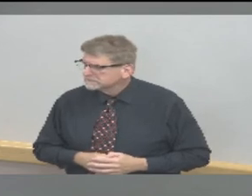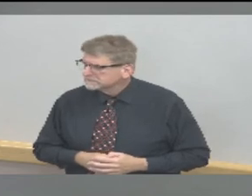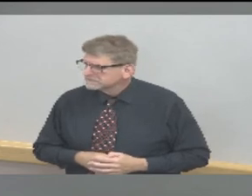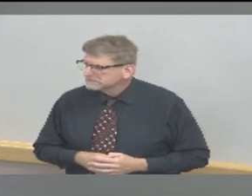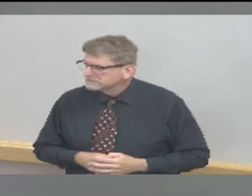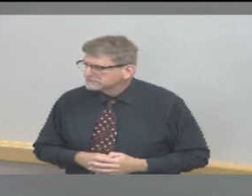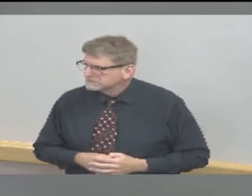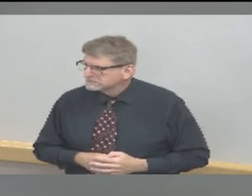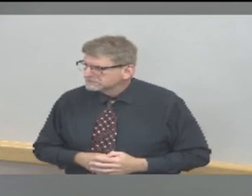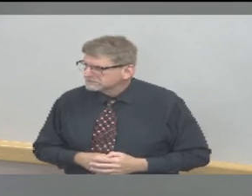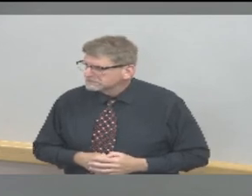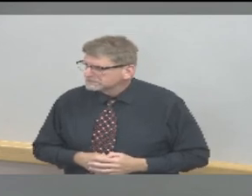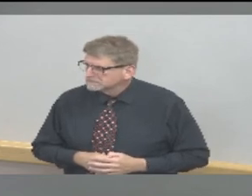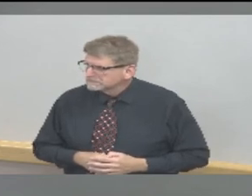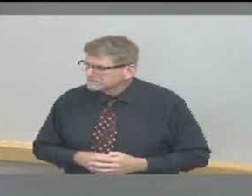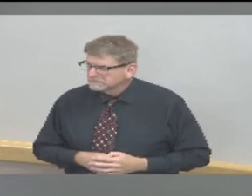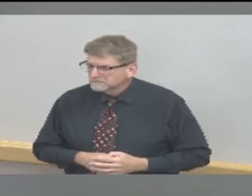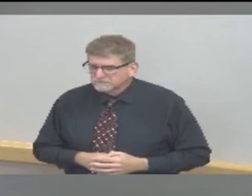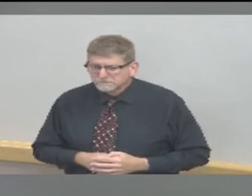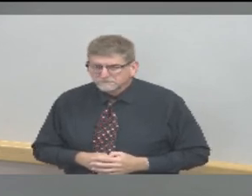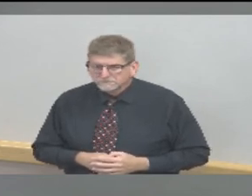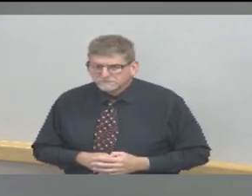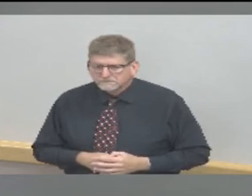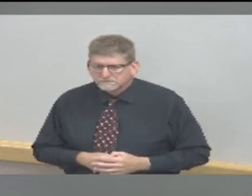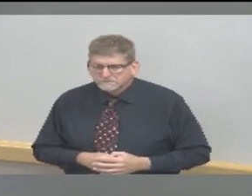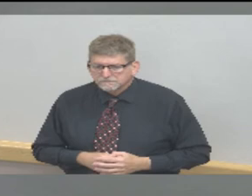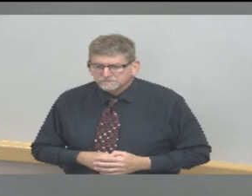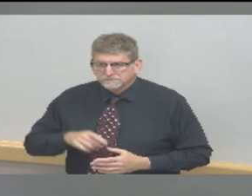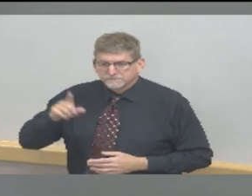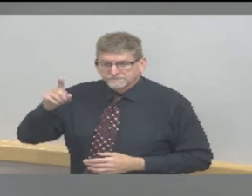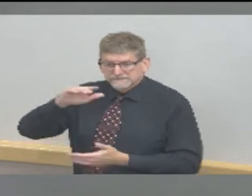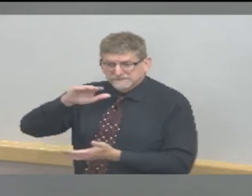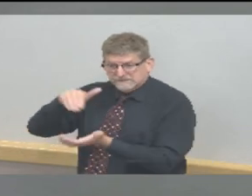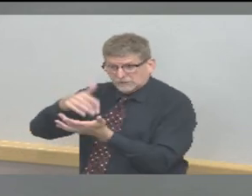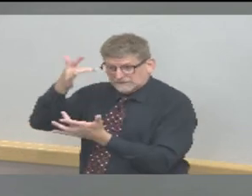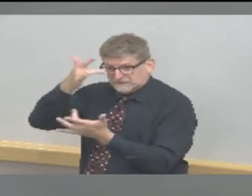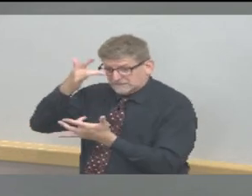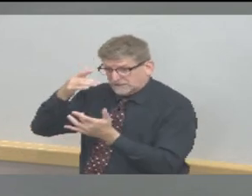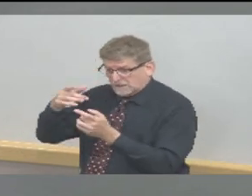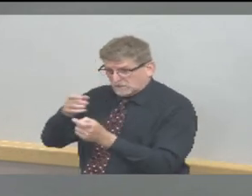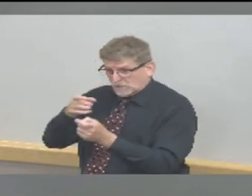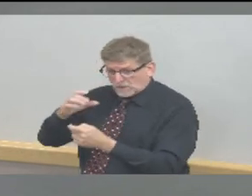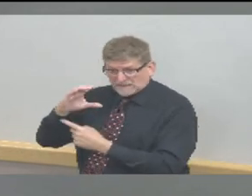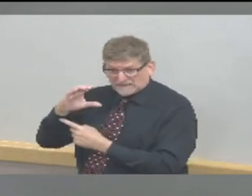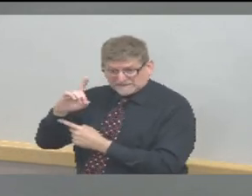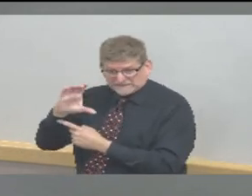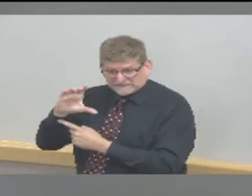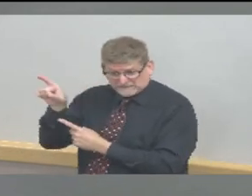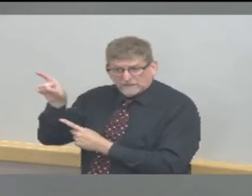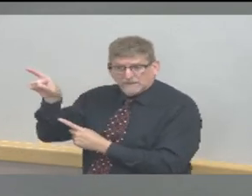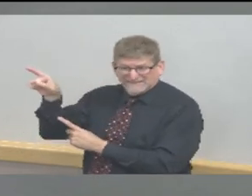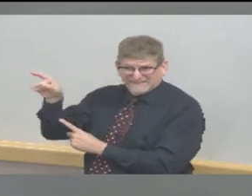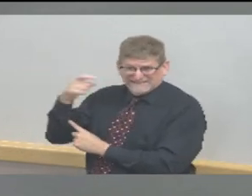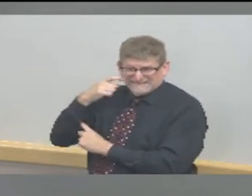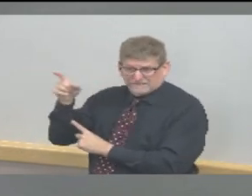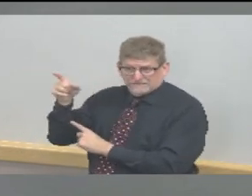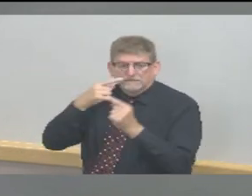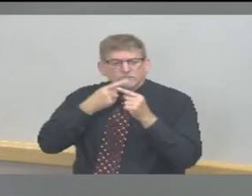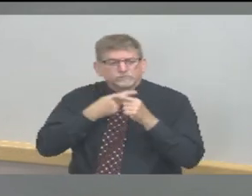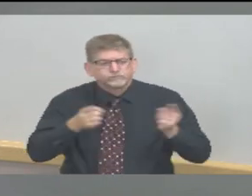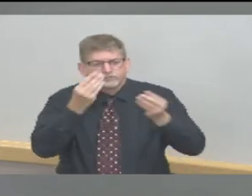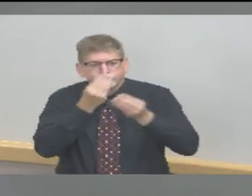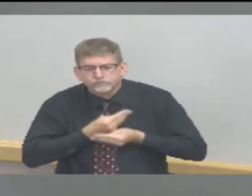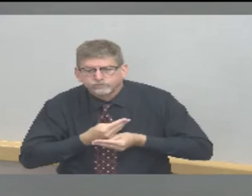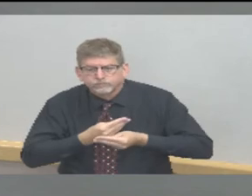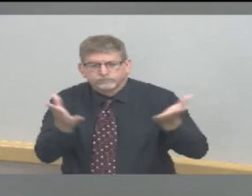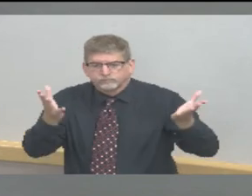the CDC last week announced the discovery of